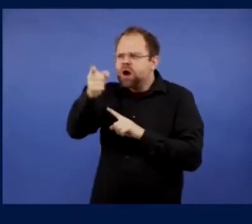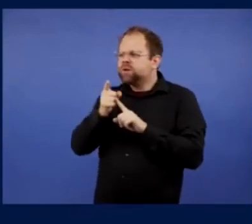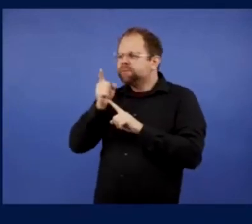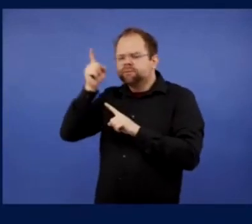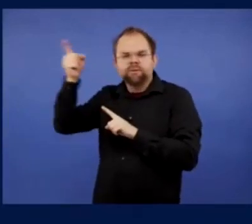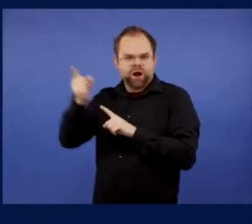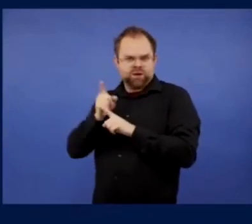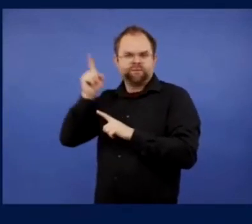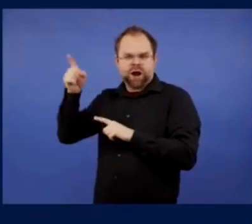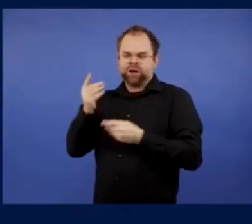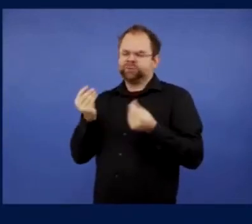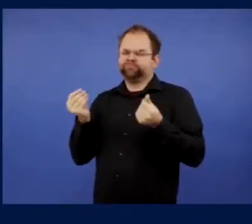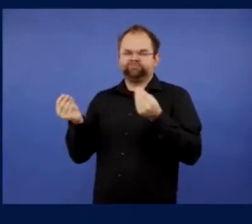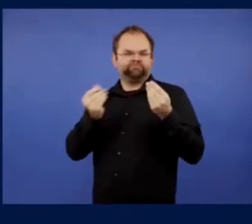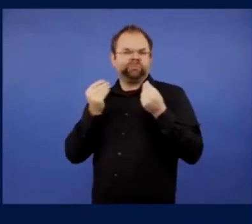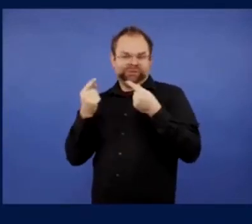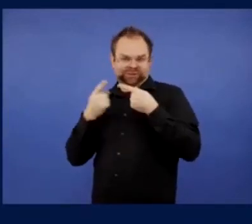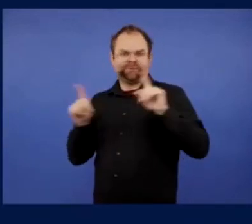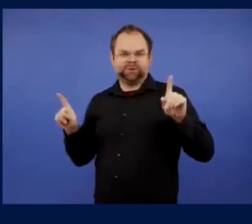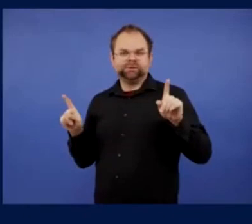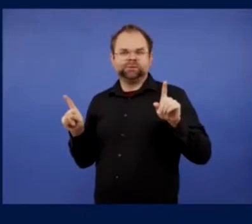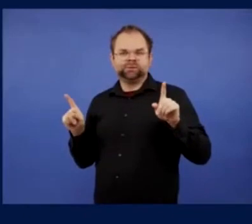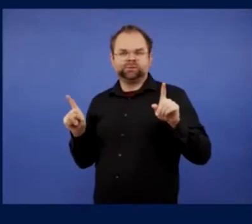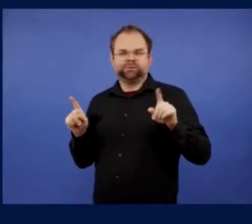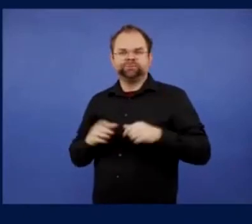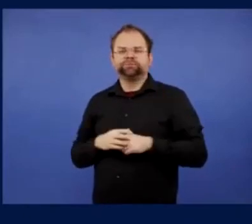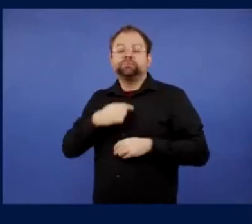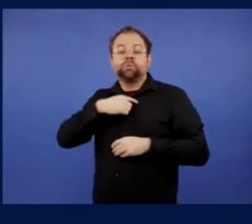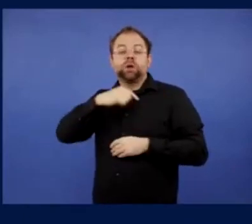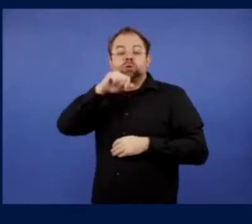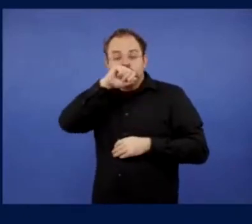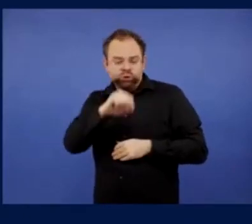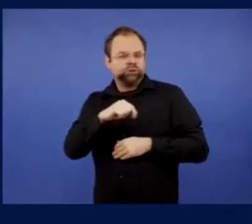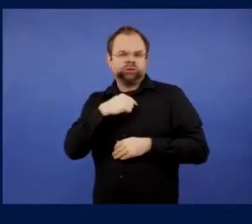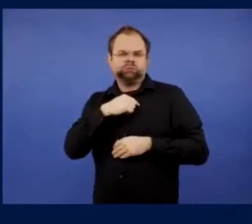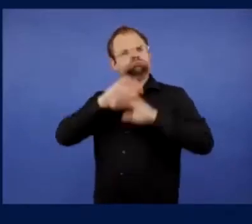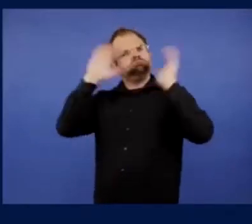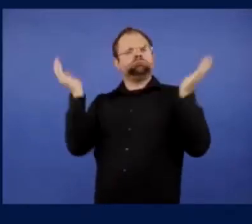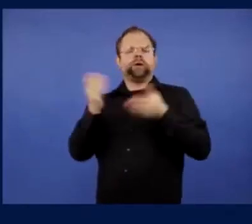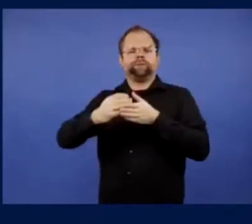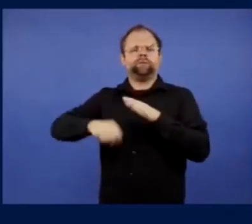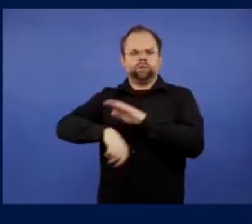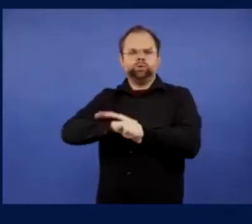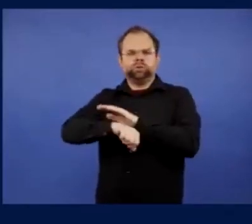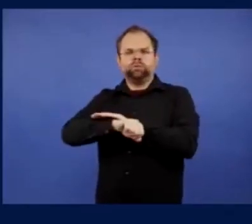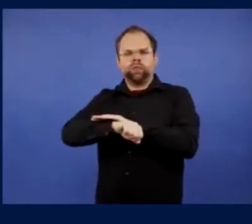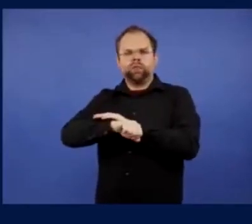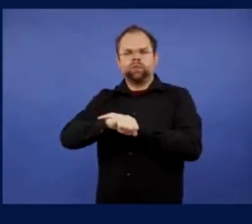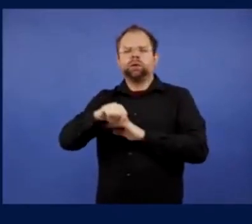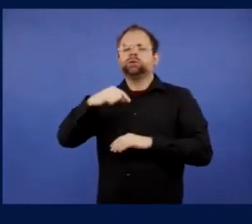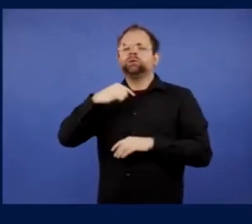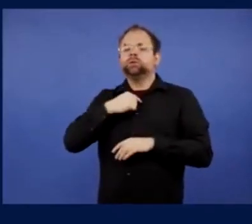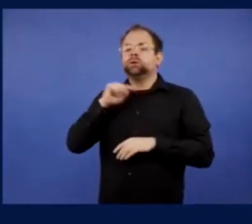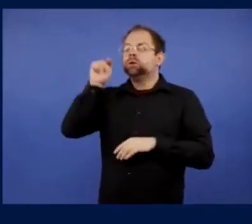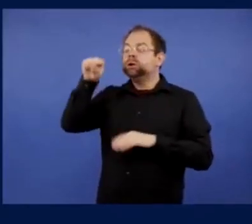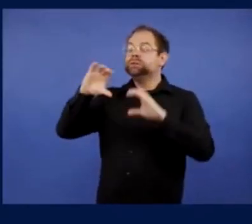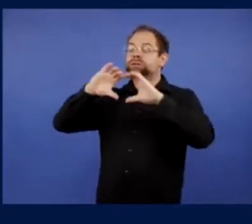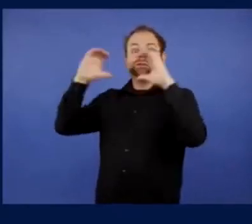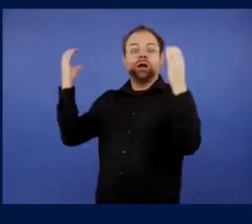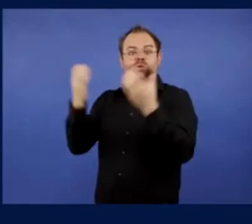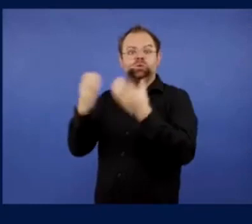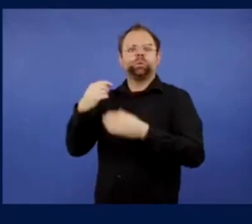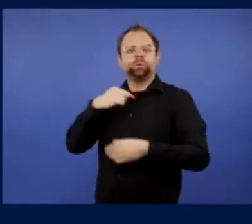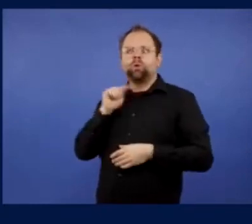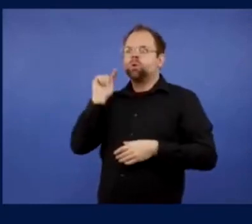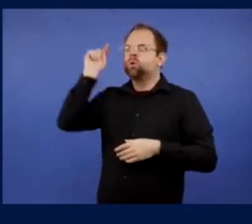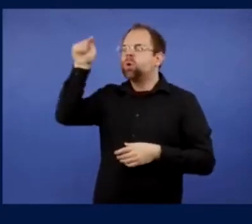visiting new stadiums and even, even, you know, getting to experience a bit of the town or the city you've maybe never been to before as